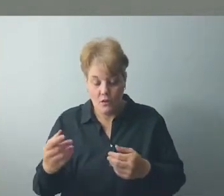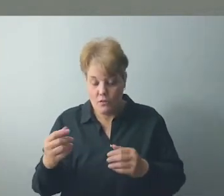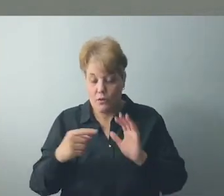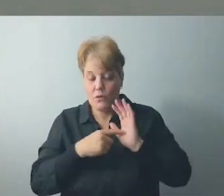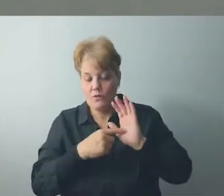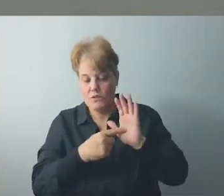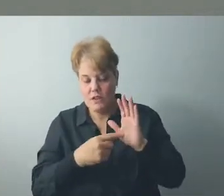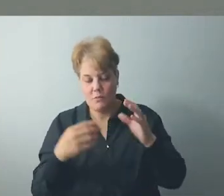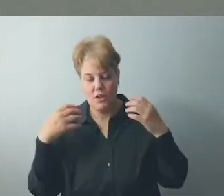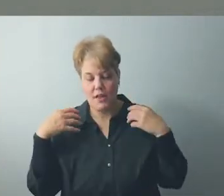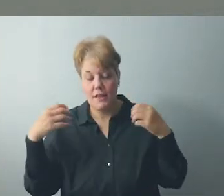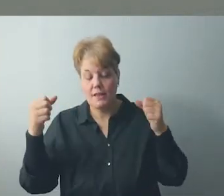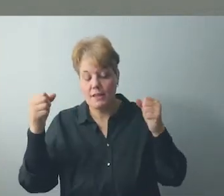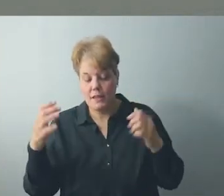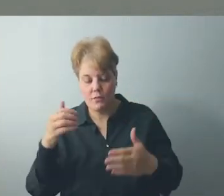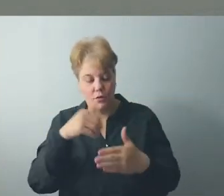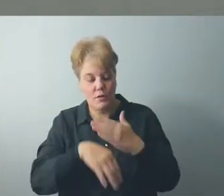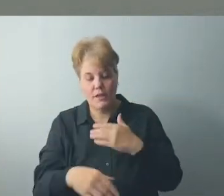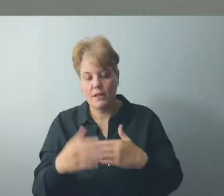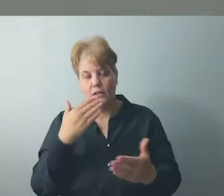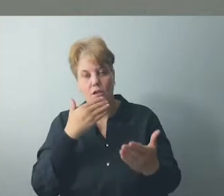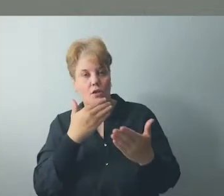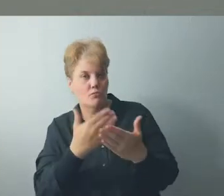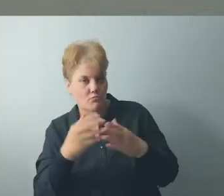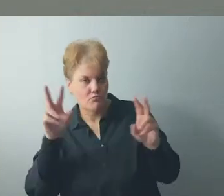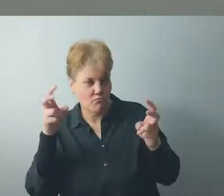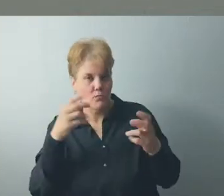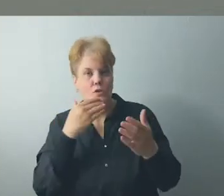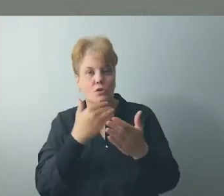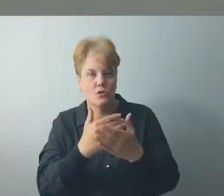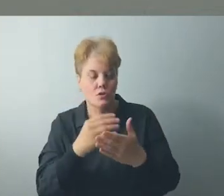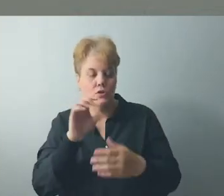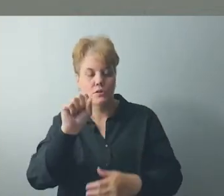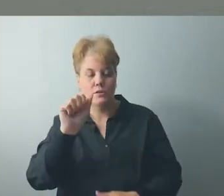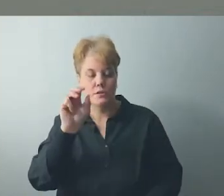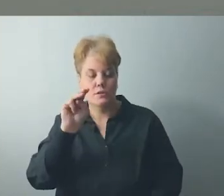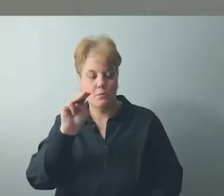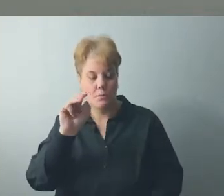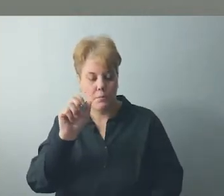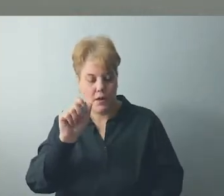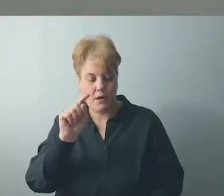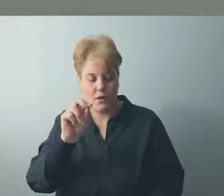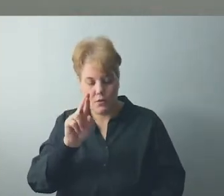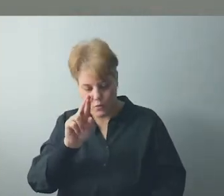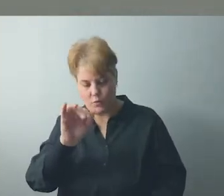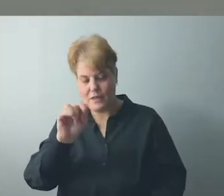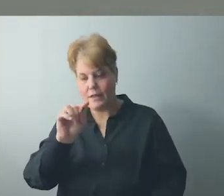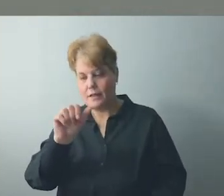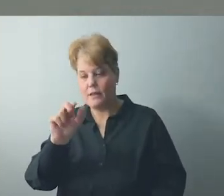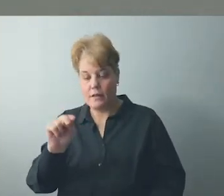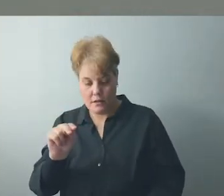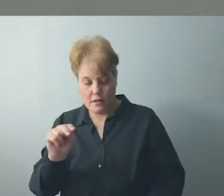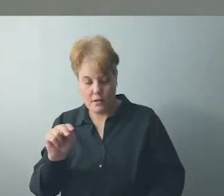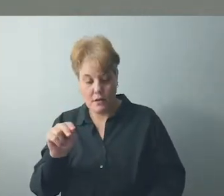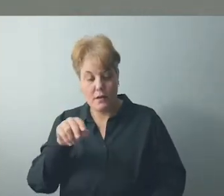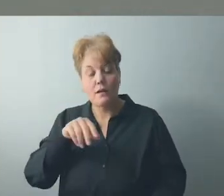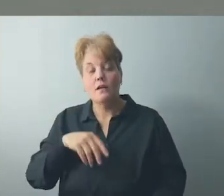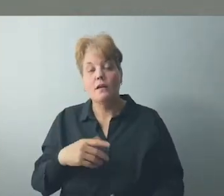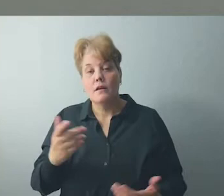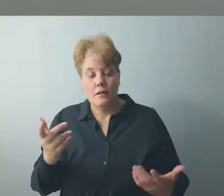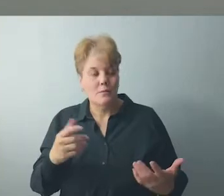that was hated by the Jews. The perspective of the Pharisees was that there was no such thing as a good Samaritan.